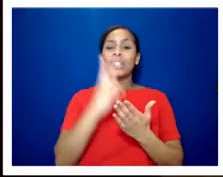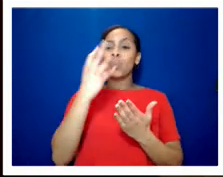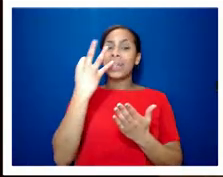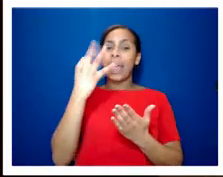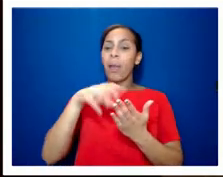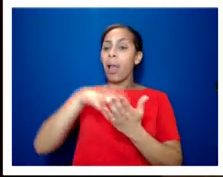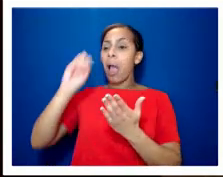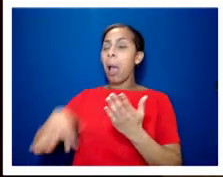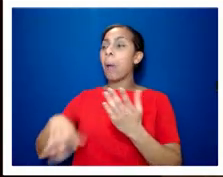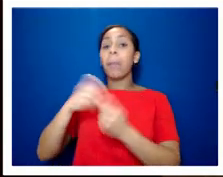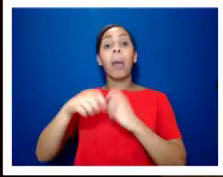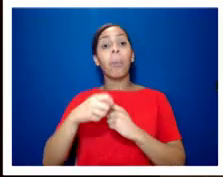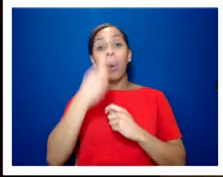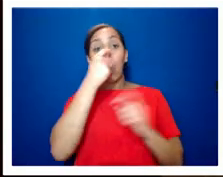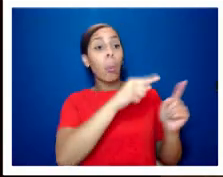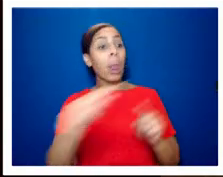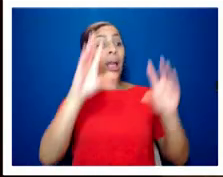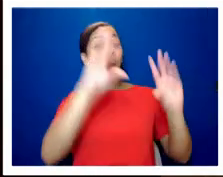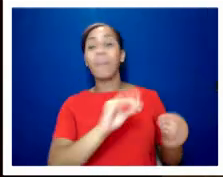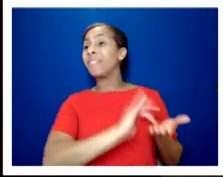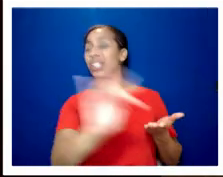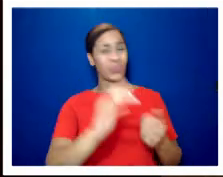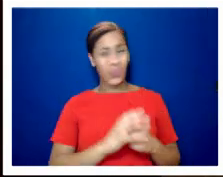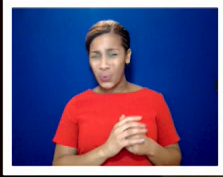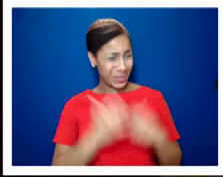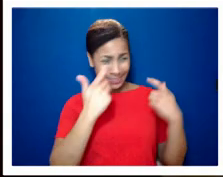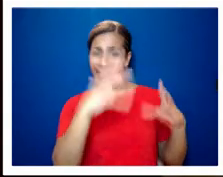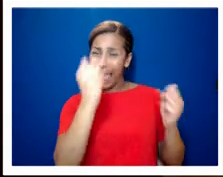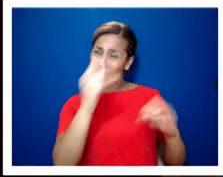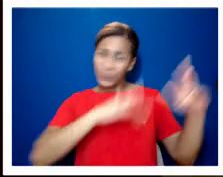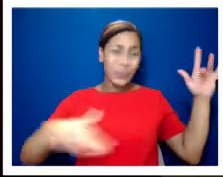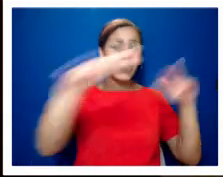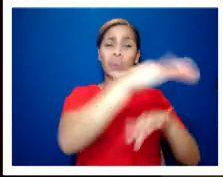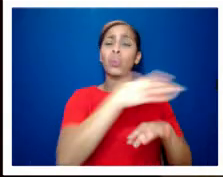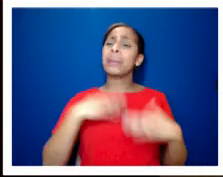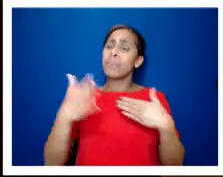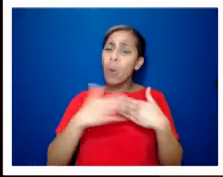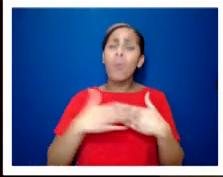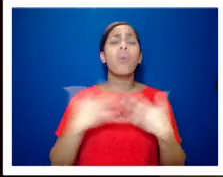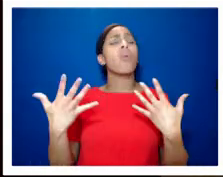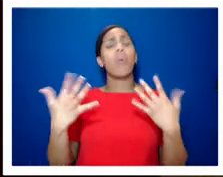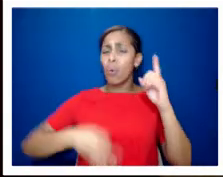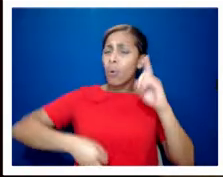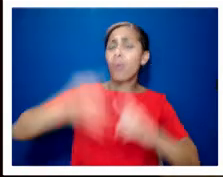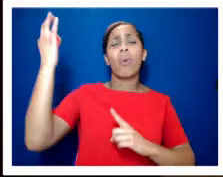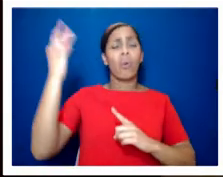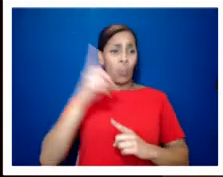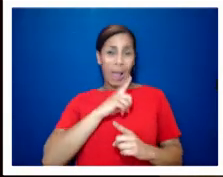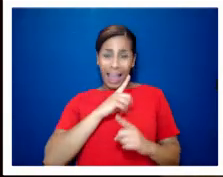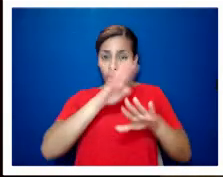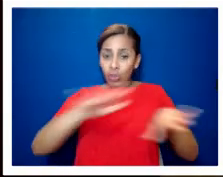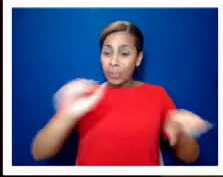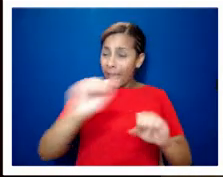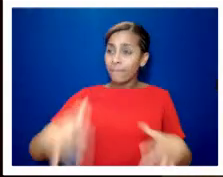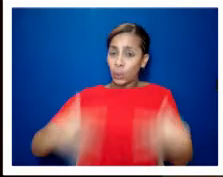means um and i think there's so much work to be done i think um to change children's views at a young